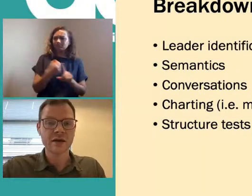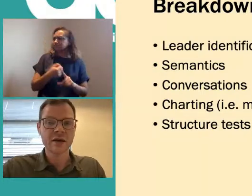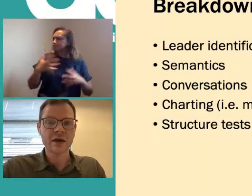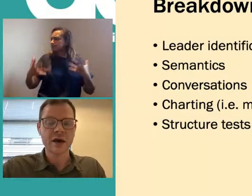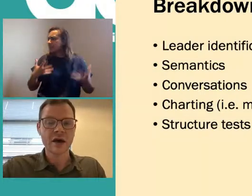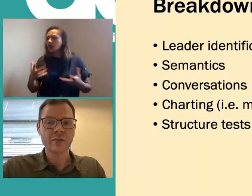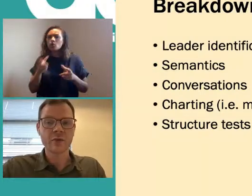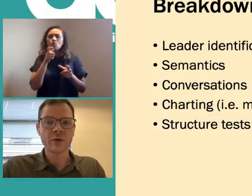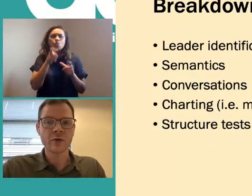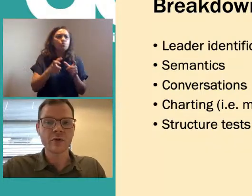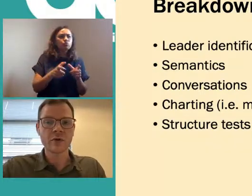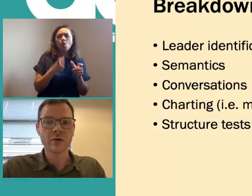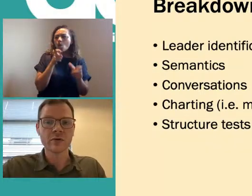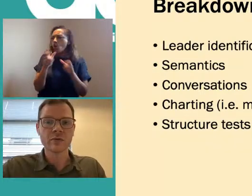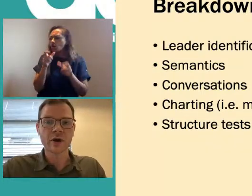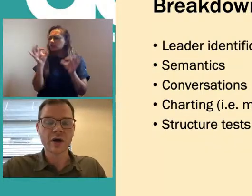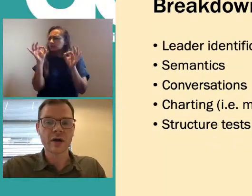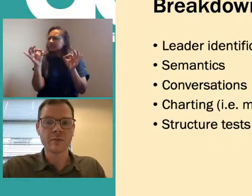take